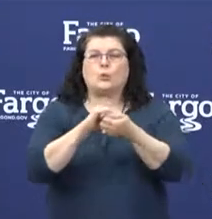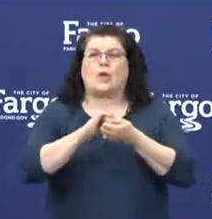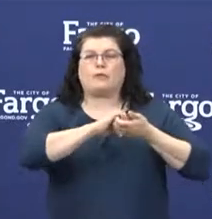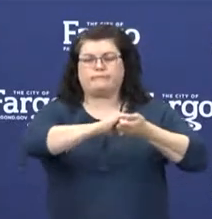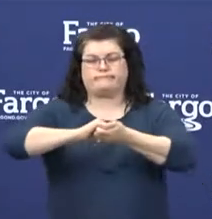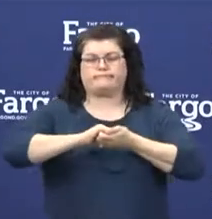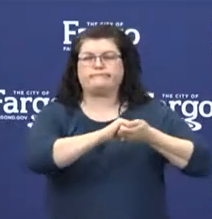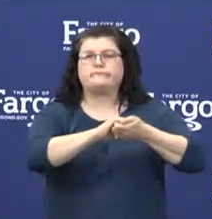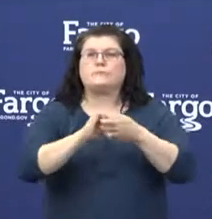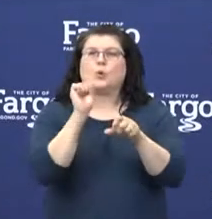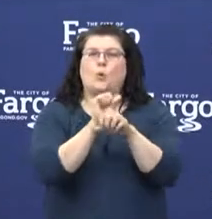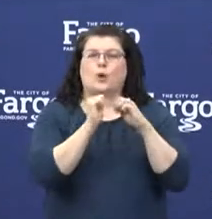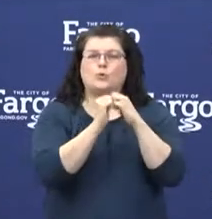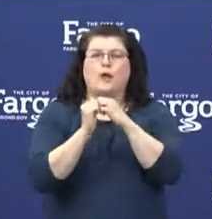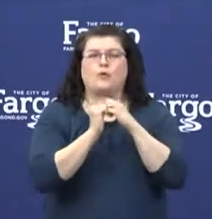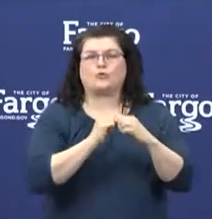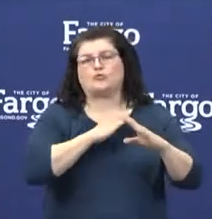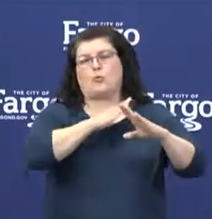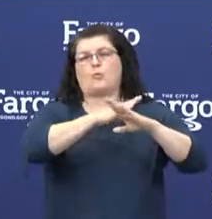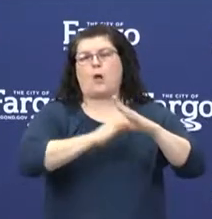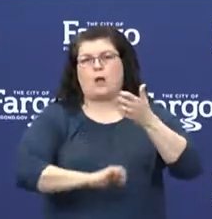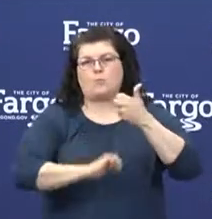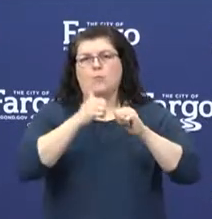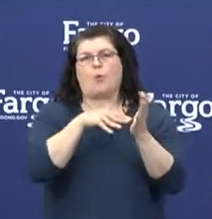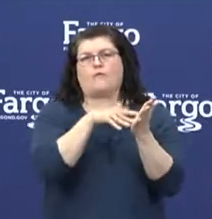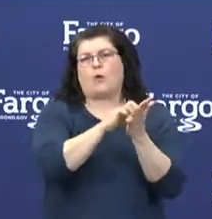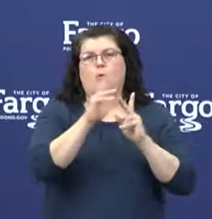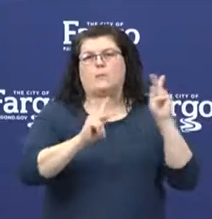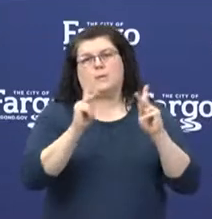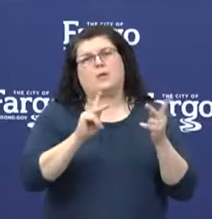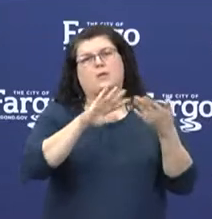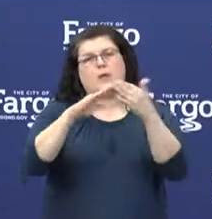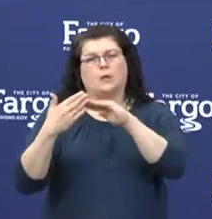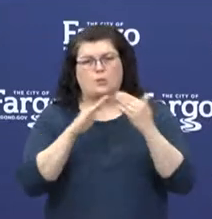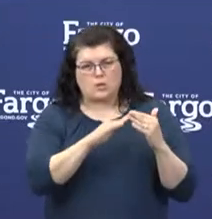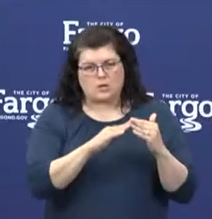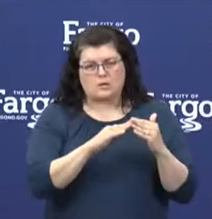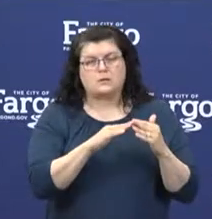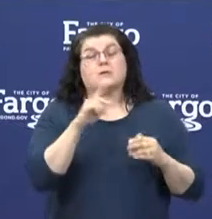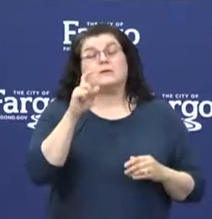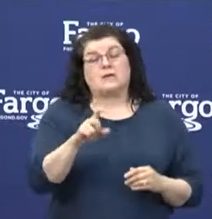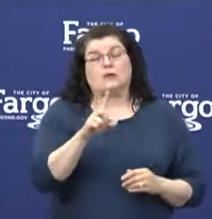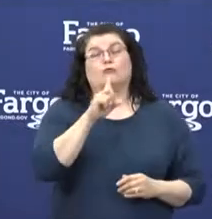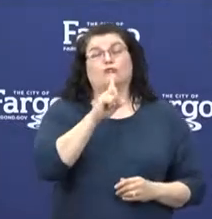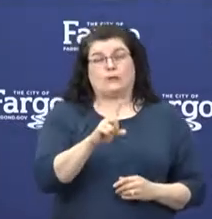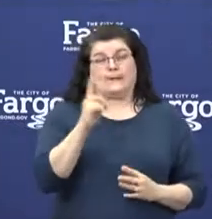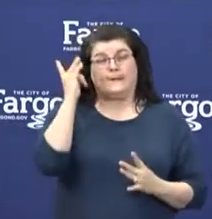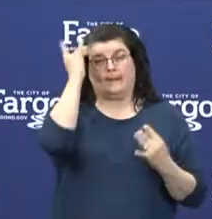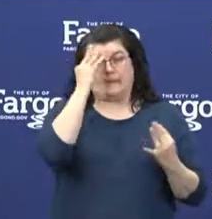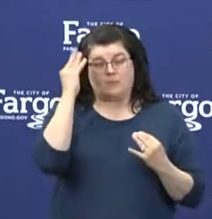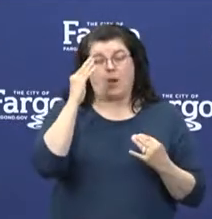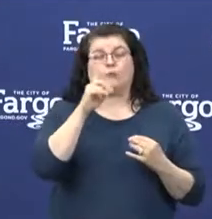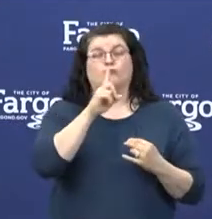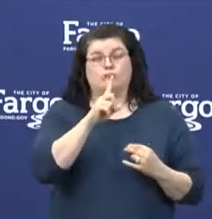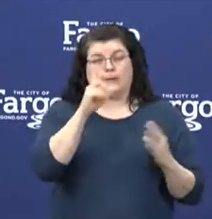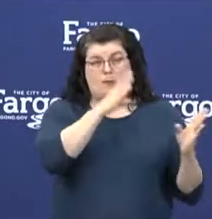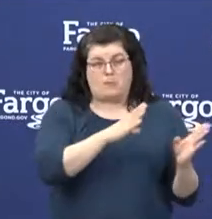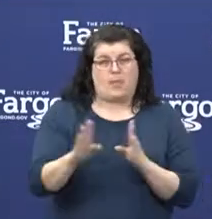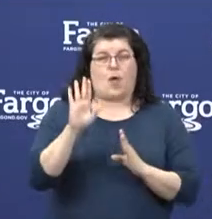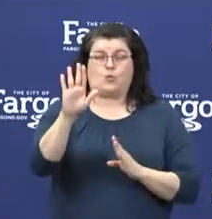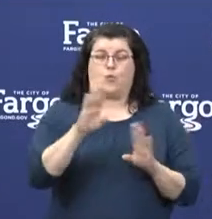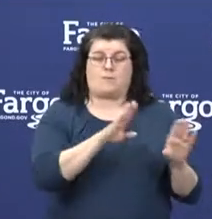effort to protect our most vulnerable community members. All it takes is deliberate and thoughtful actions going forward.